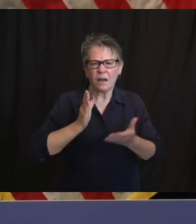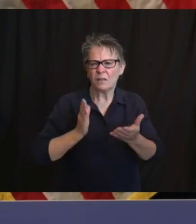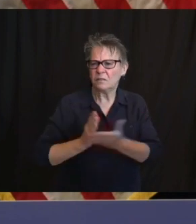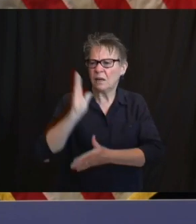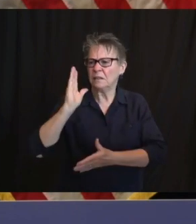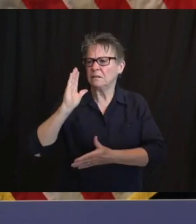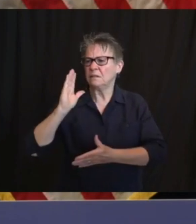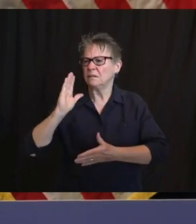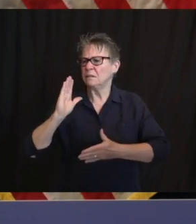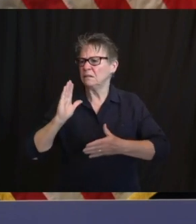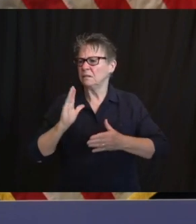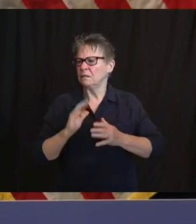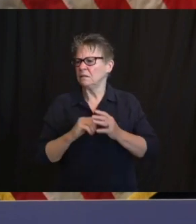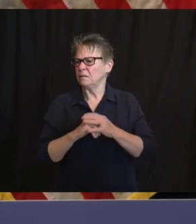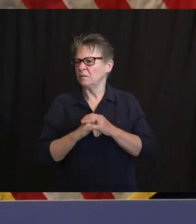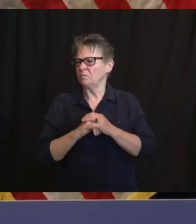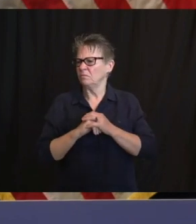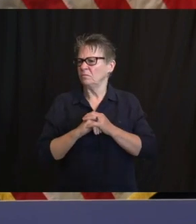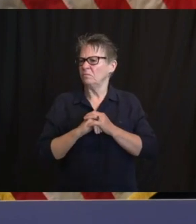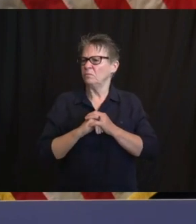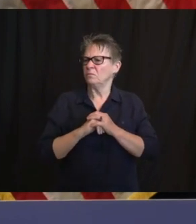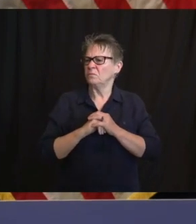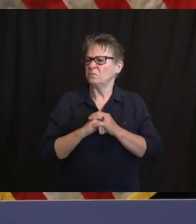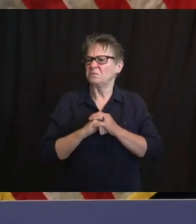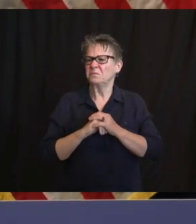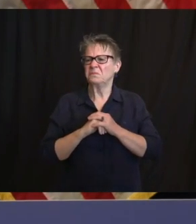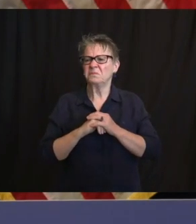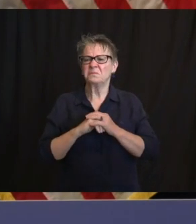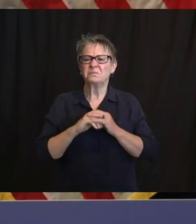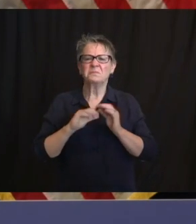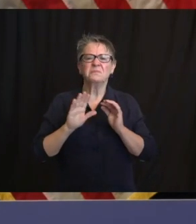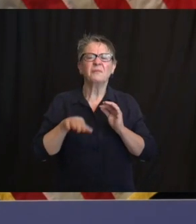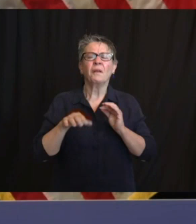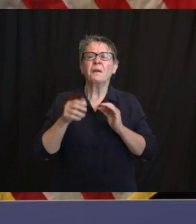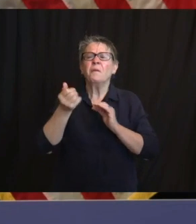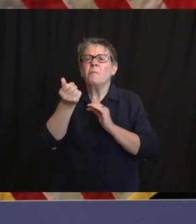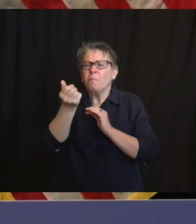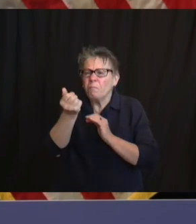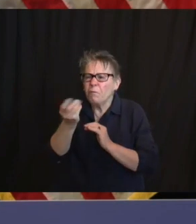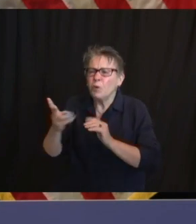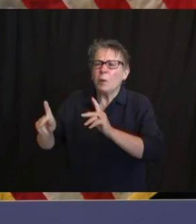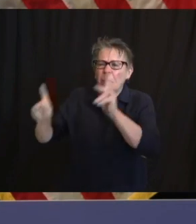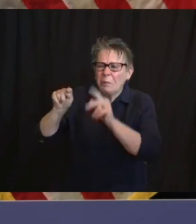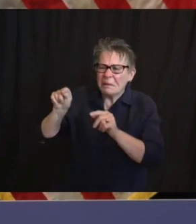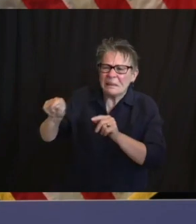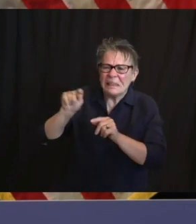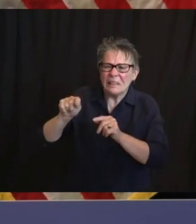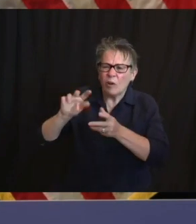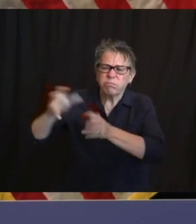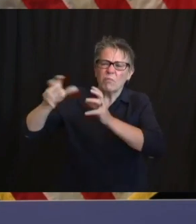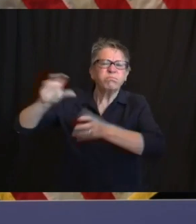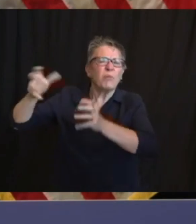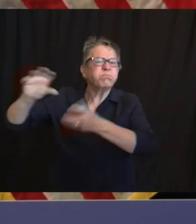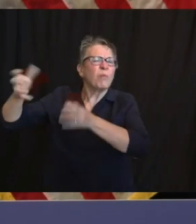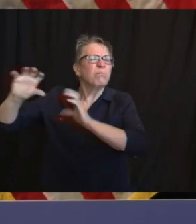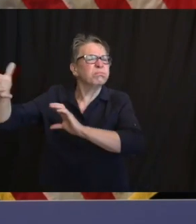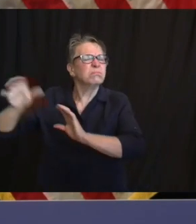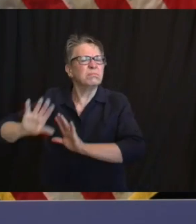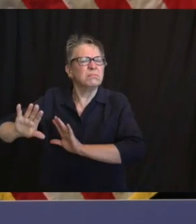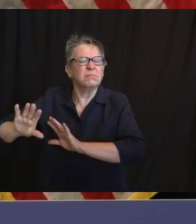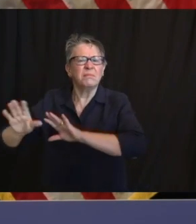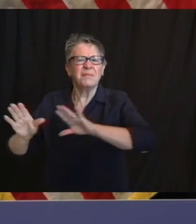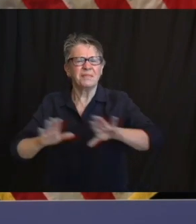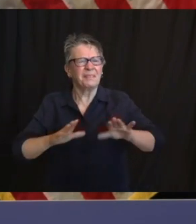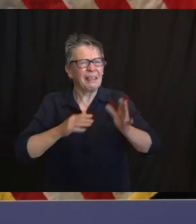greater message lifted up by literally tens of thousands of others. New Jersey can be a